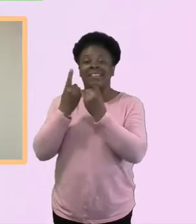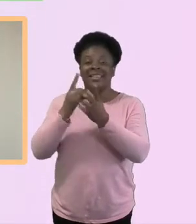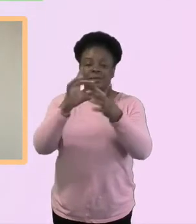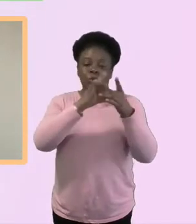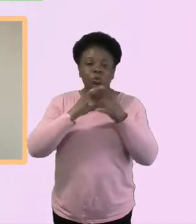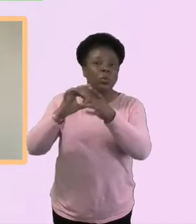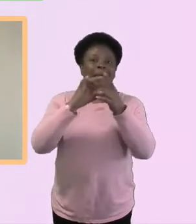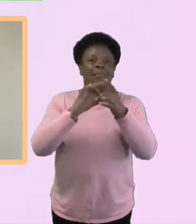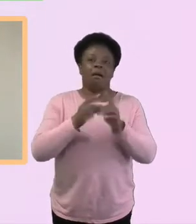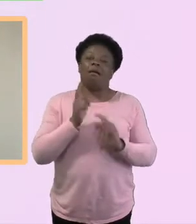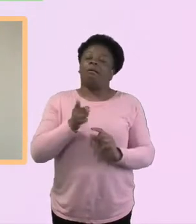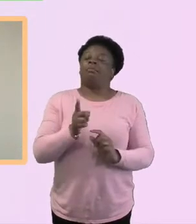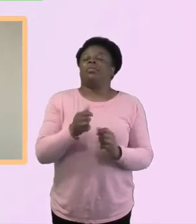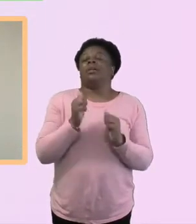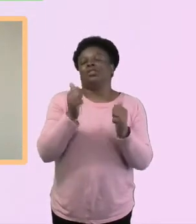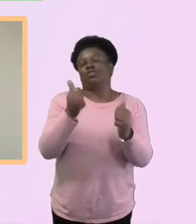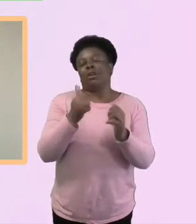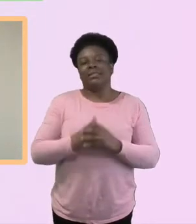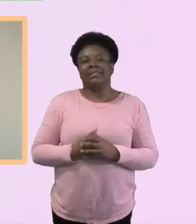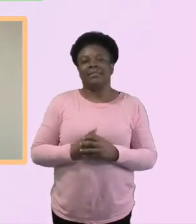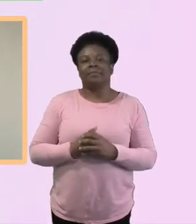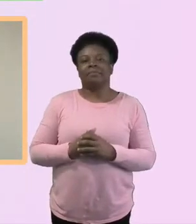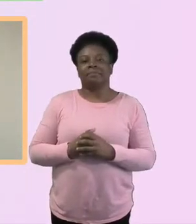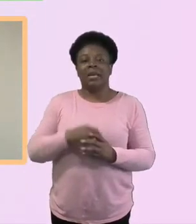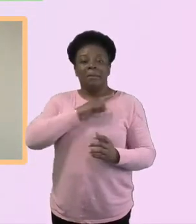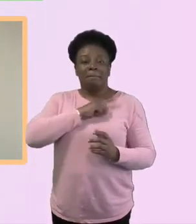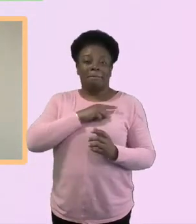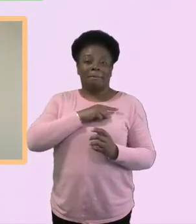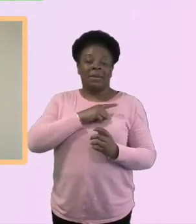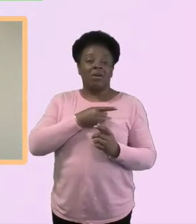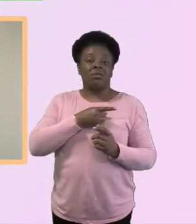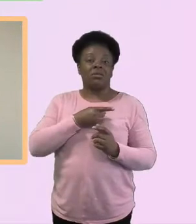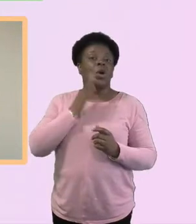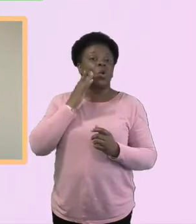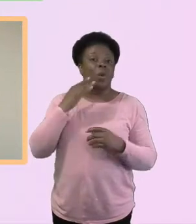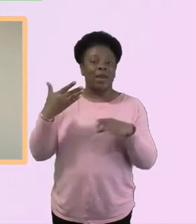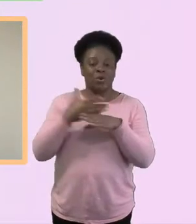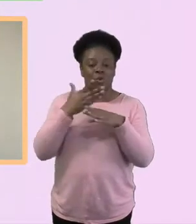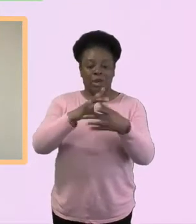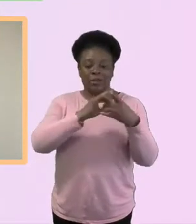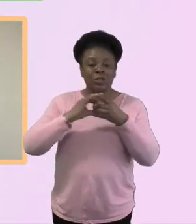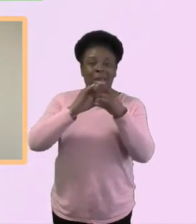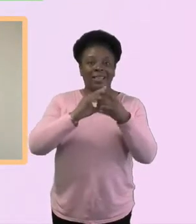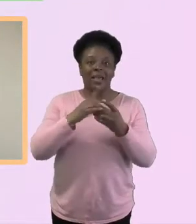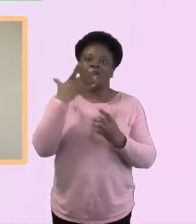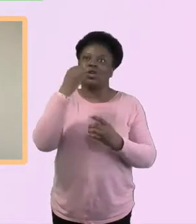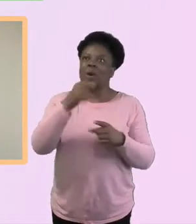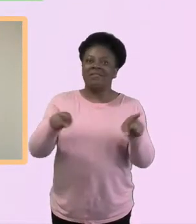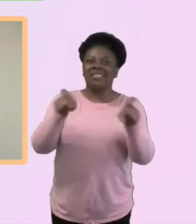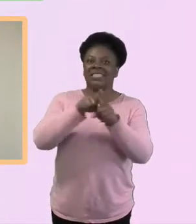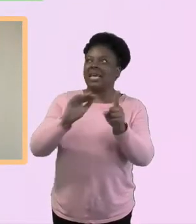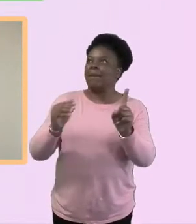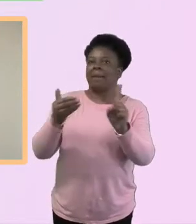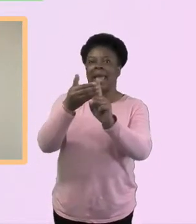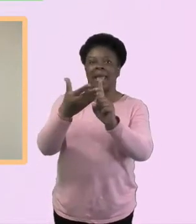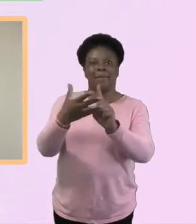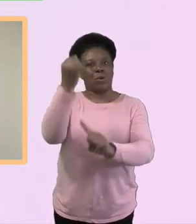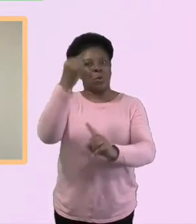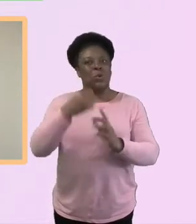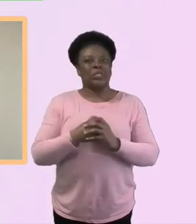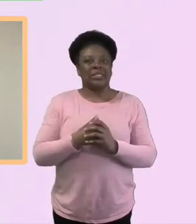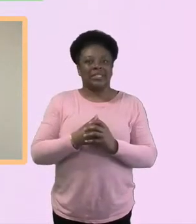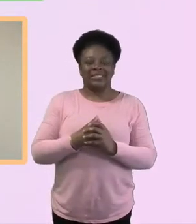for the same, you know, for the same cause. And that reflects something of the glory of God, doesn't it? Amen.